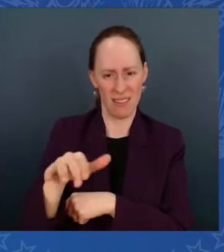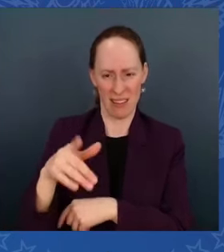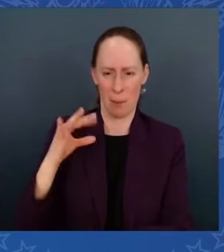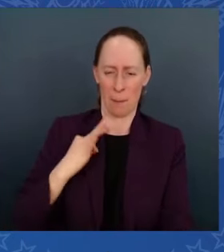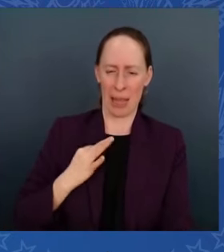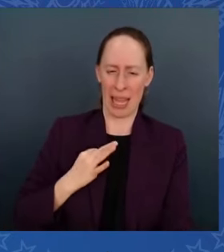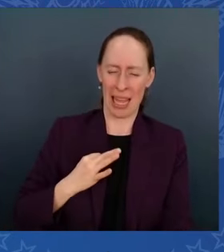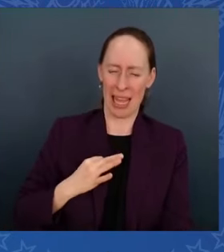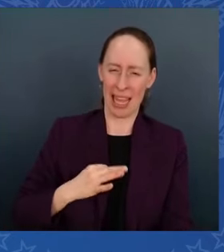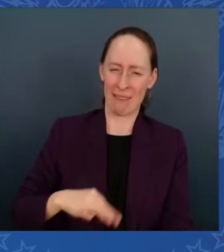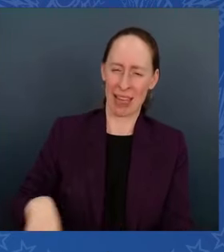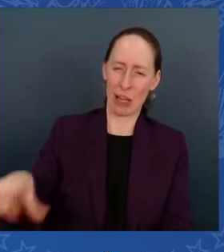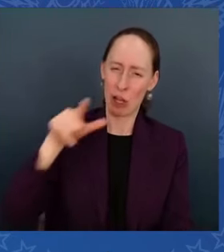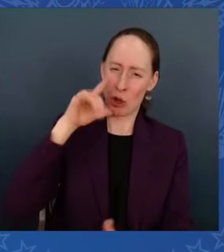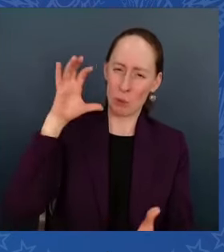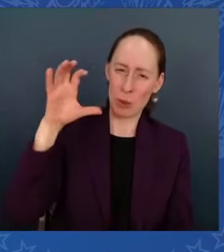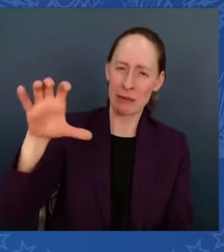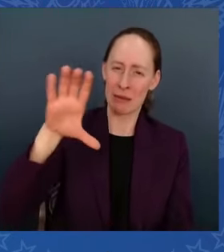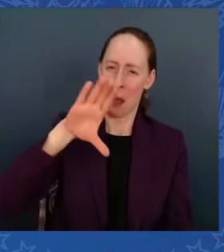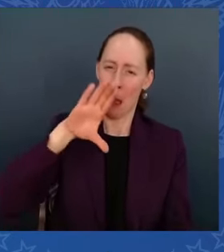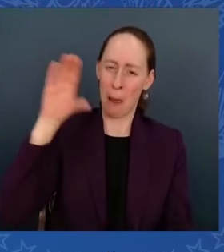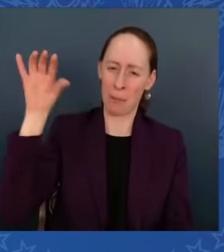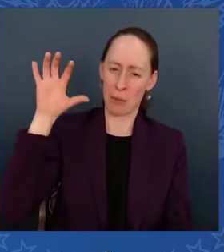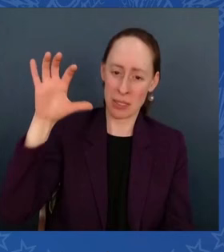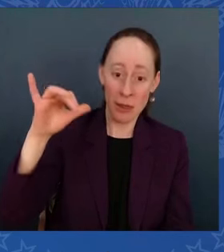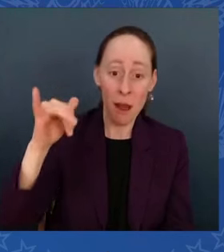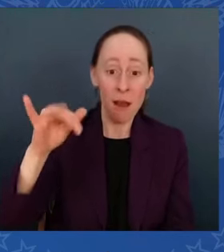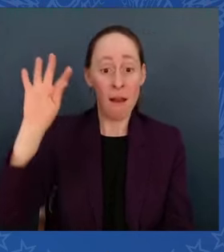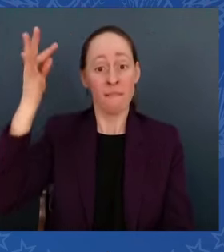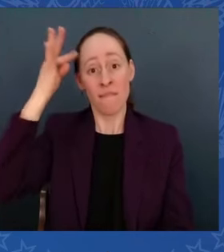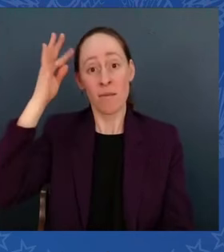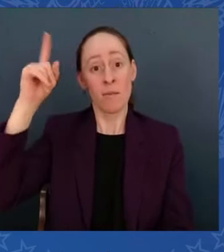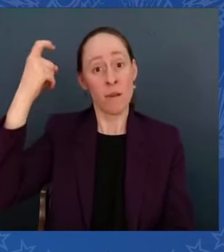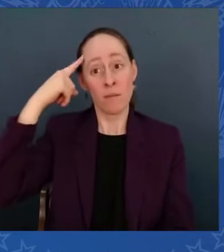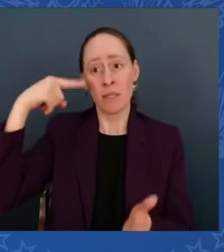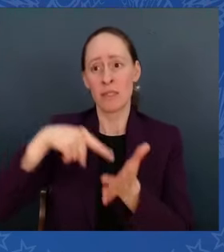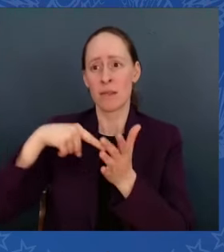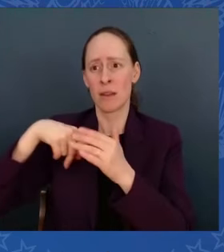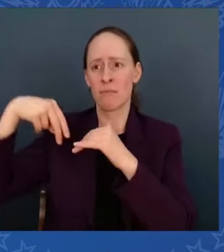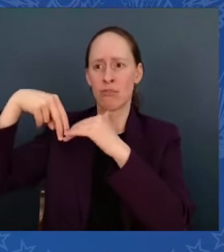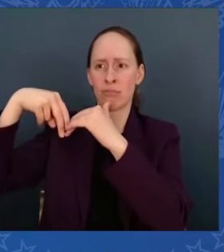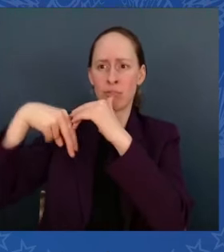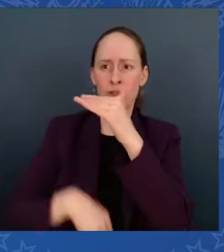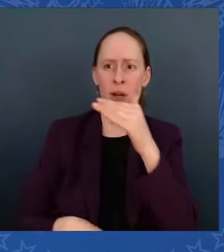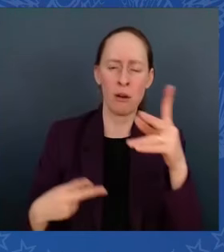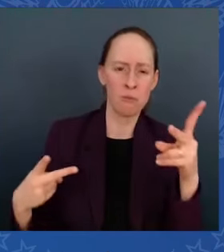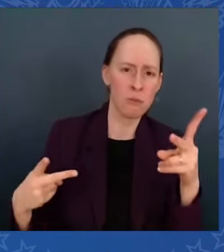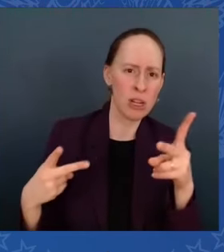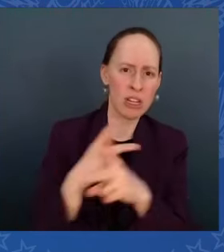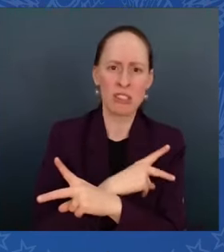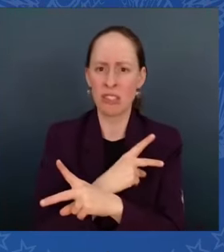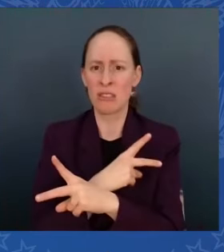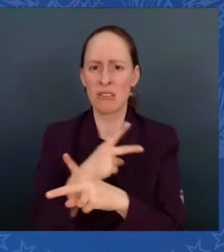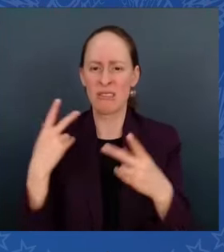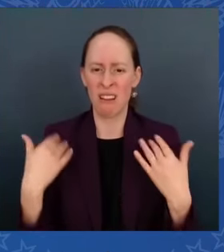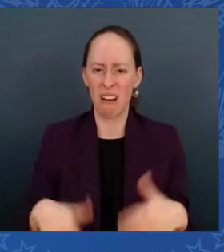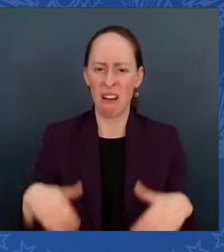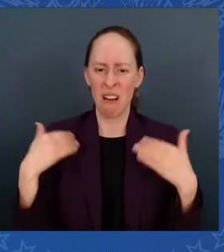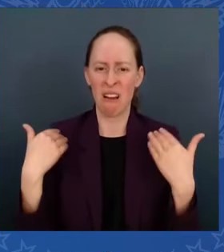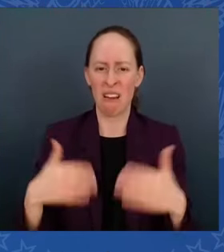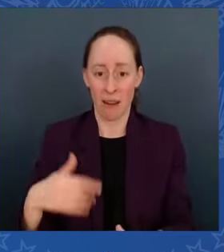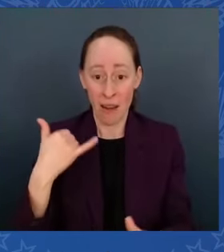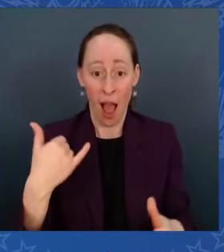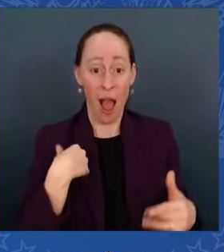debt. You may remember that when I was trying to get these bills passed that we talked about, including the veterans' bills and the rest,